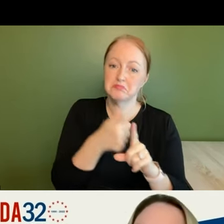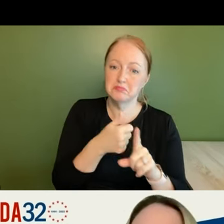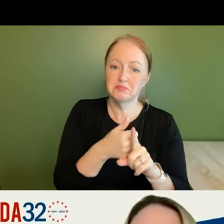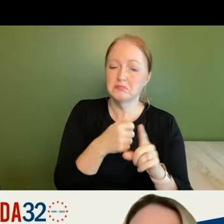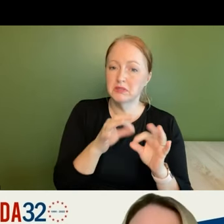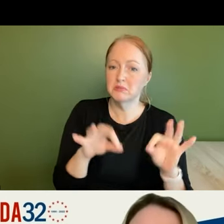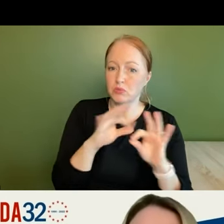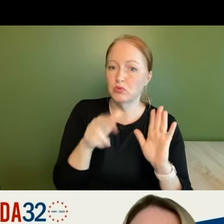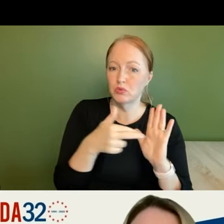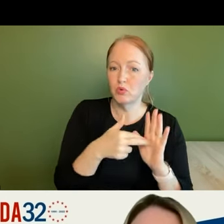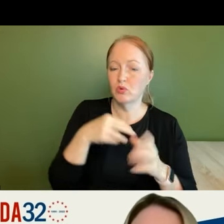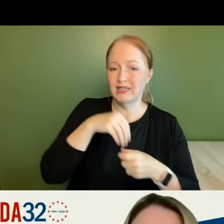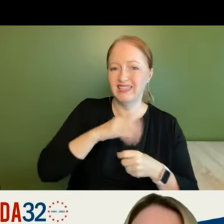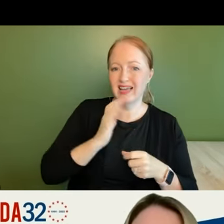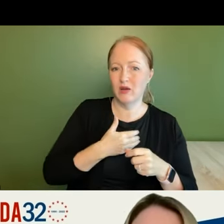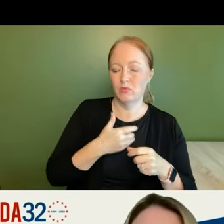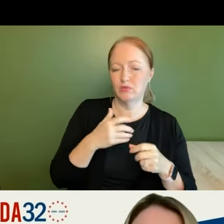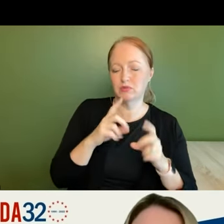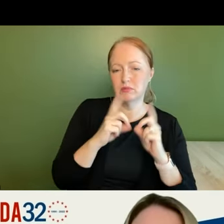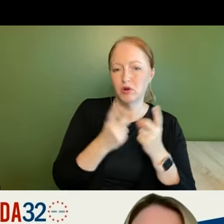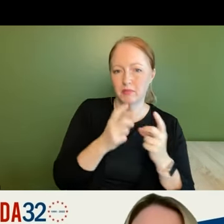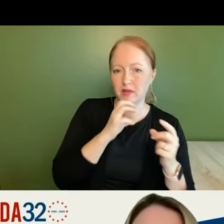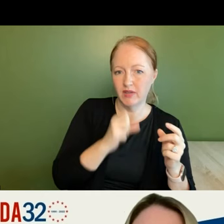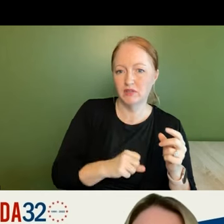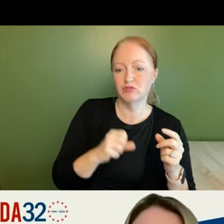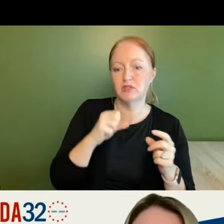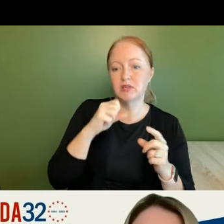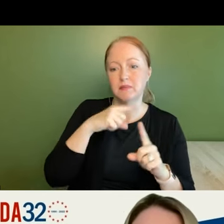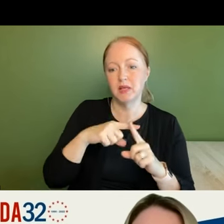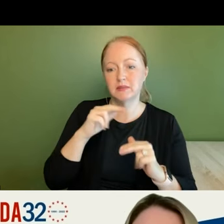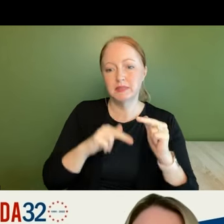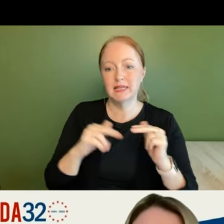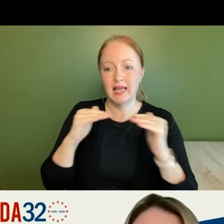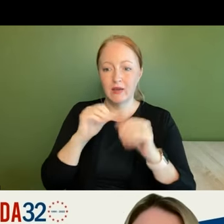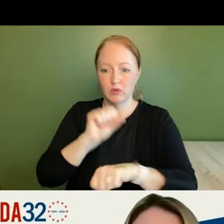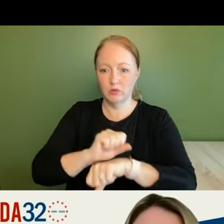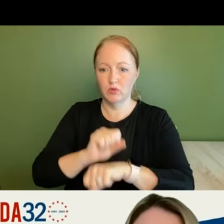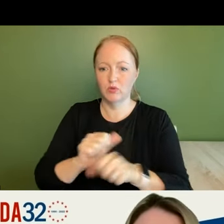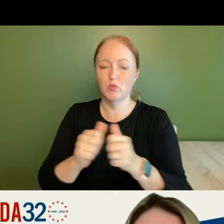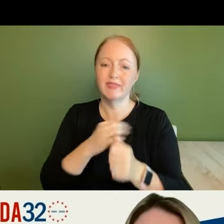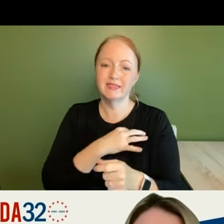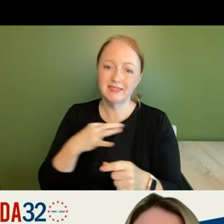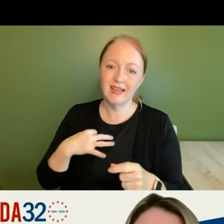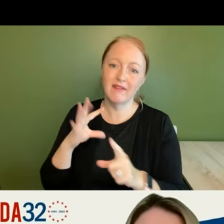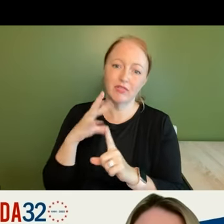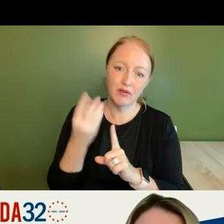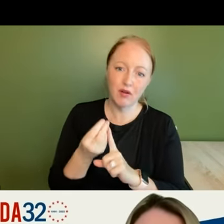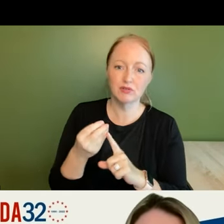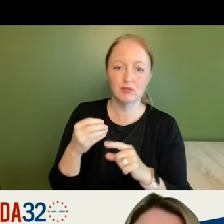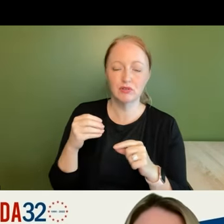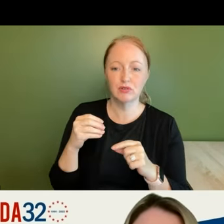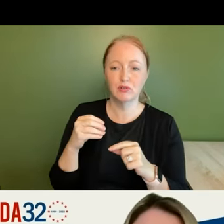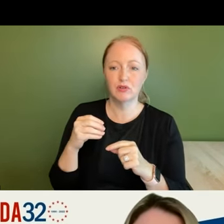important role internally at the department of aging in building our equity work um with the staff and the culture of our